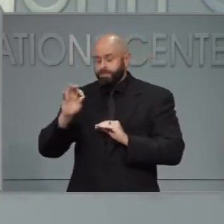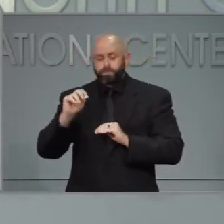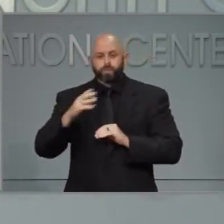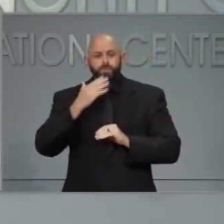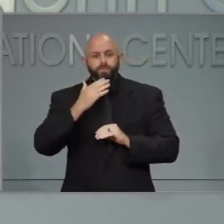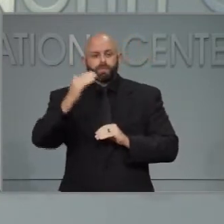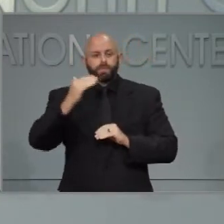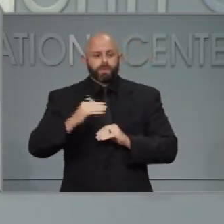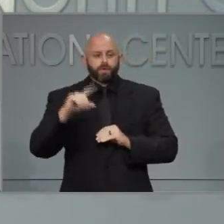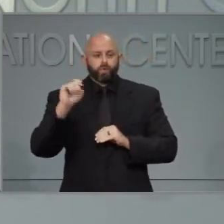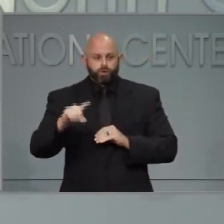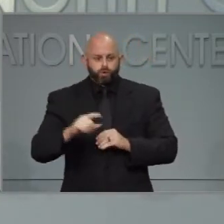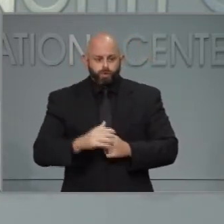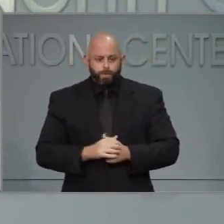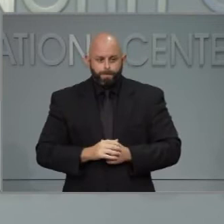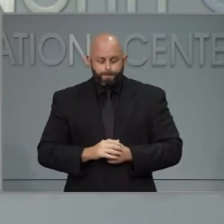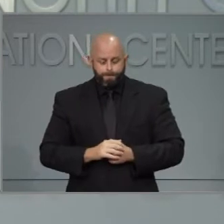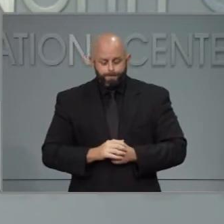Next question, please.